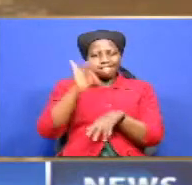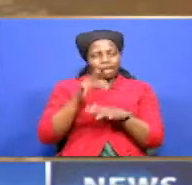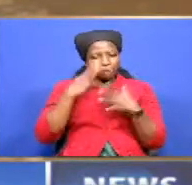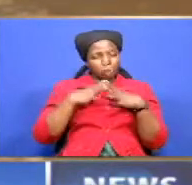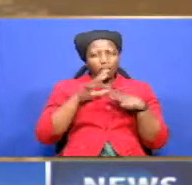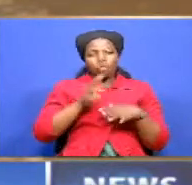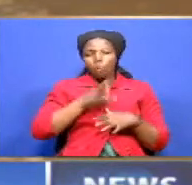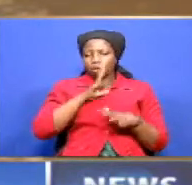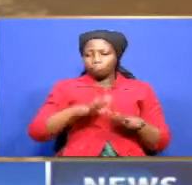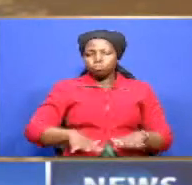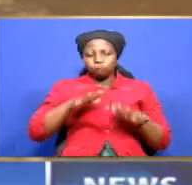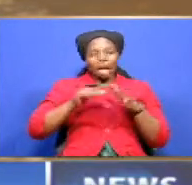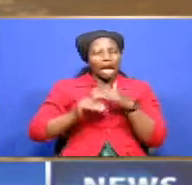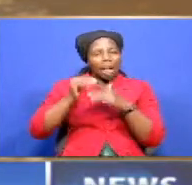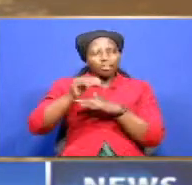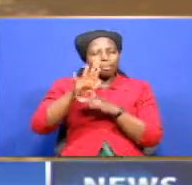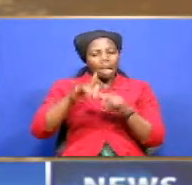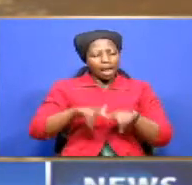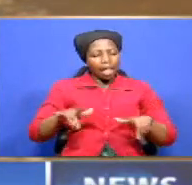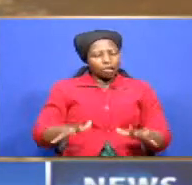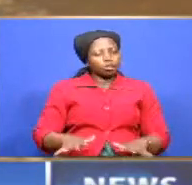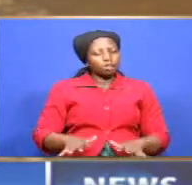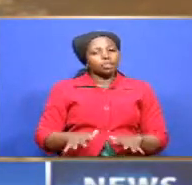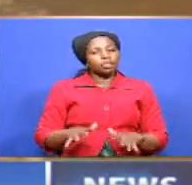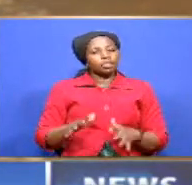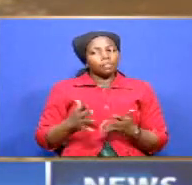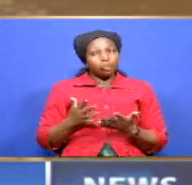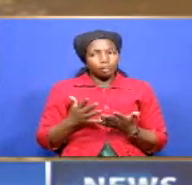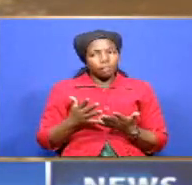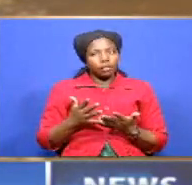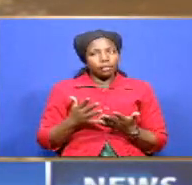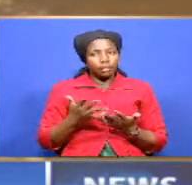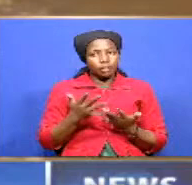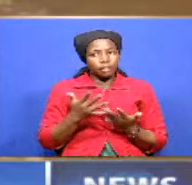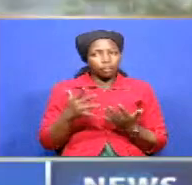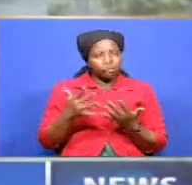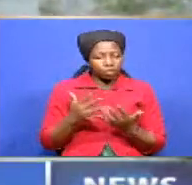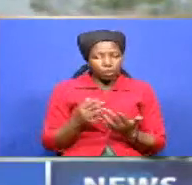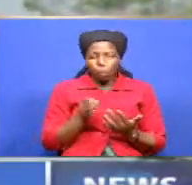after the farms were swept away by underground water